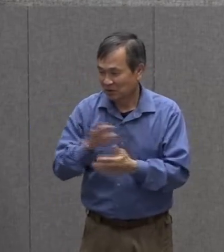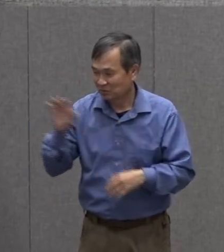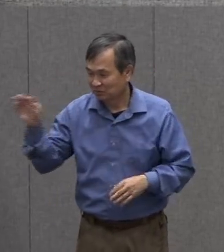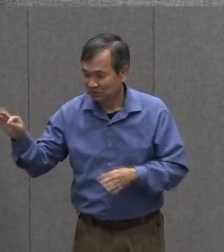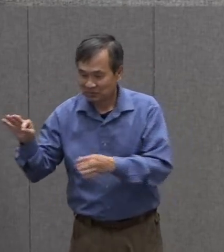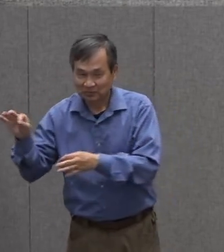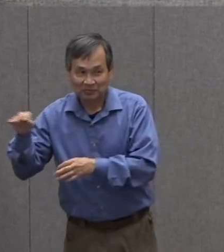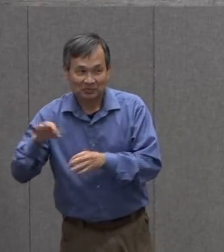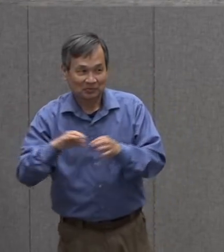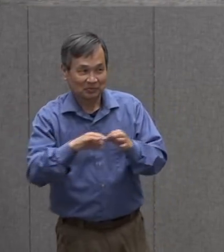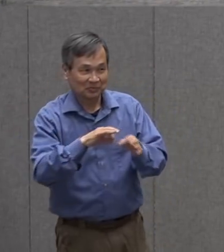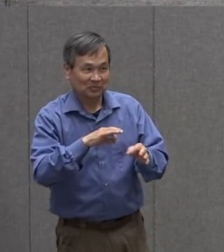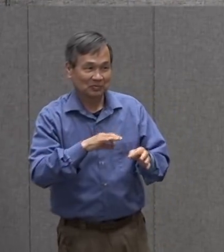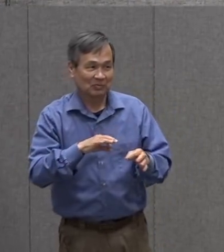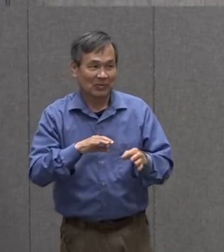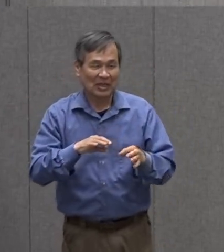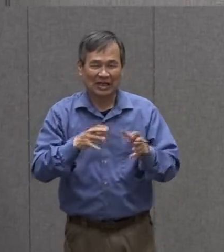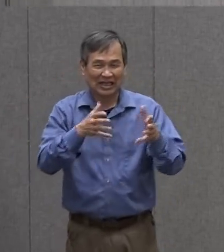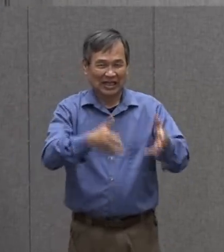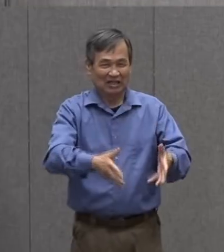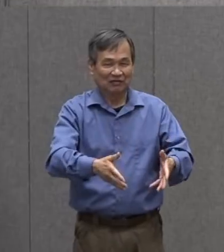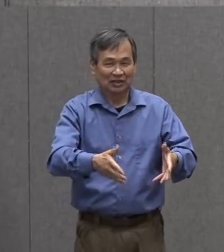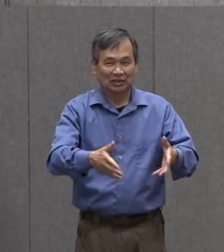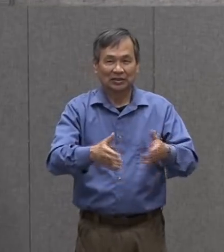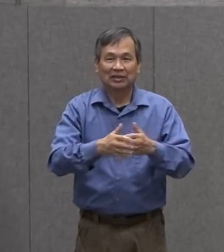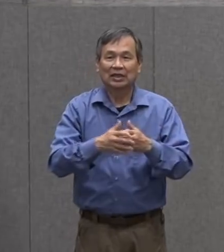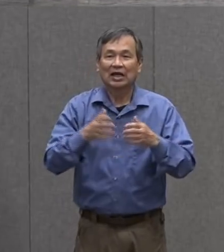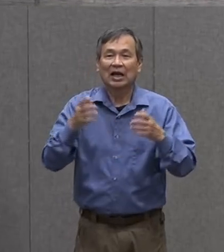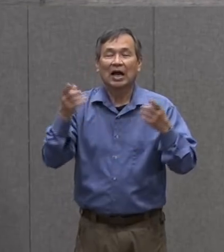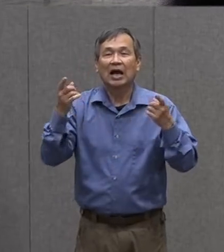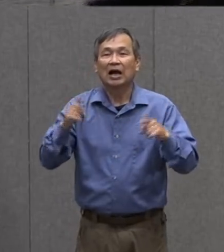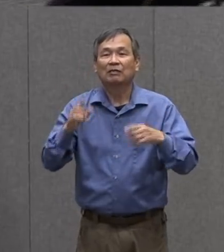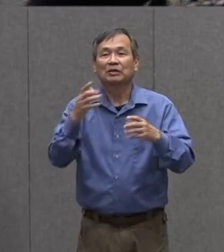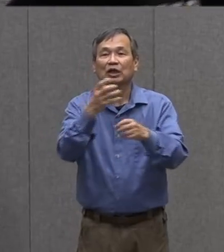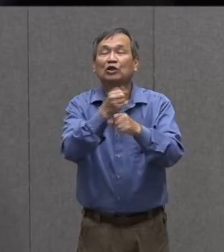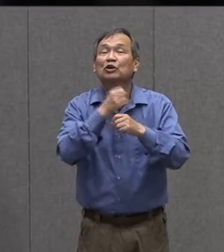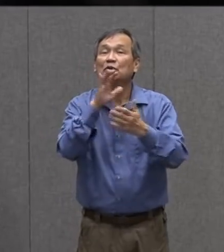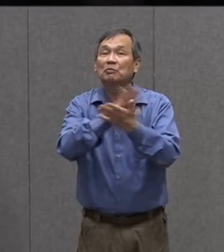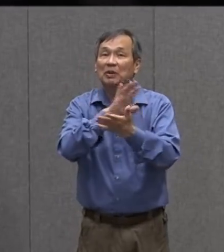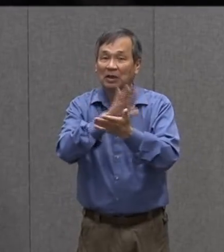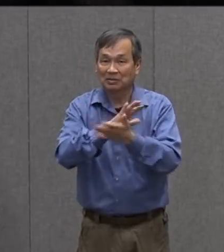let see if i can get that to stand up i tore out a page